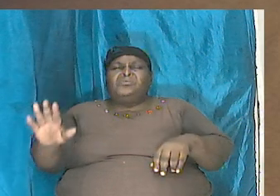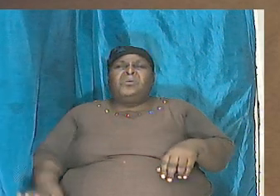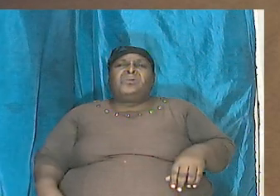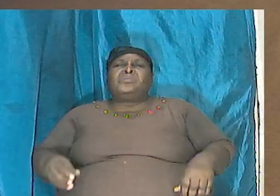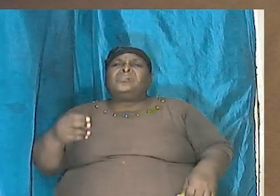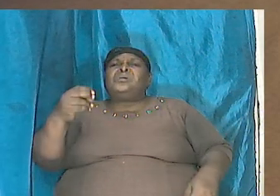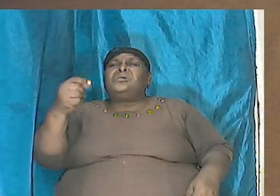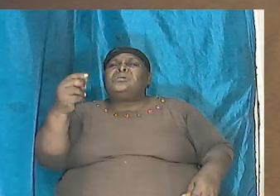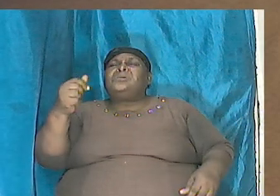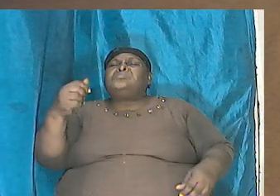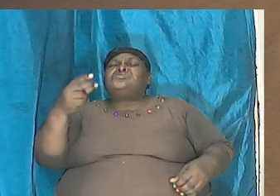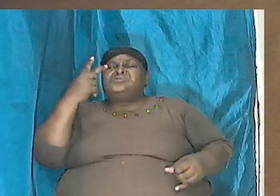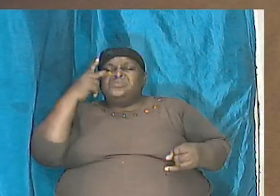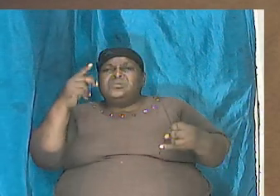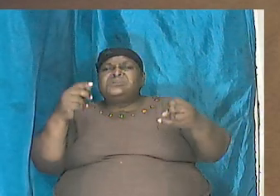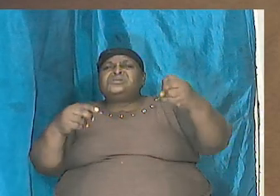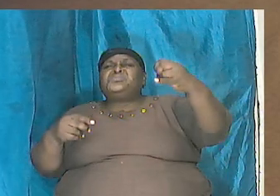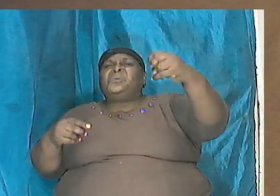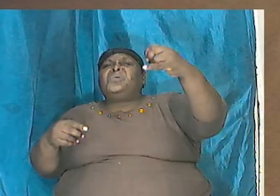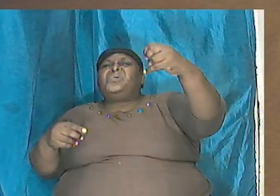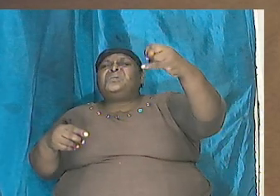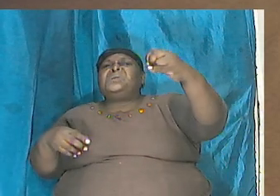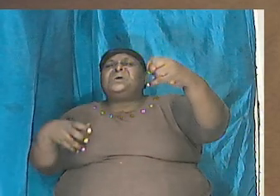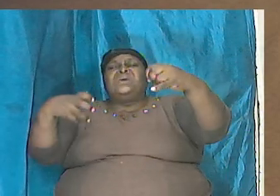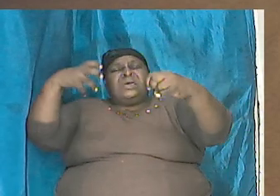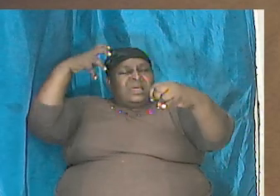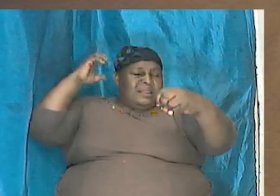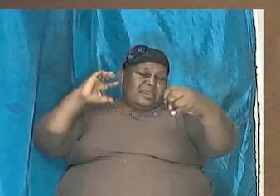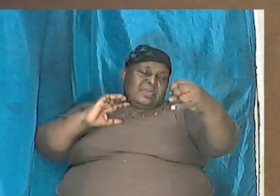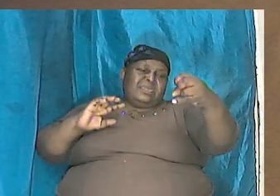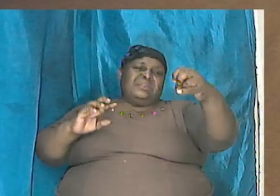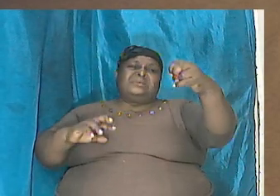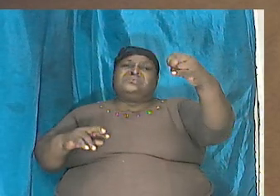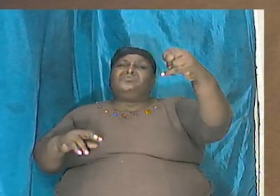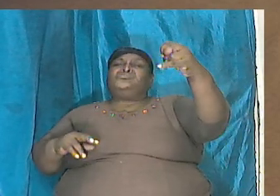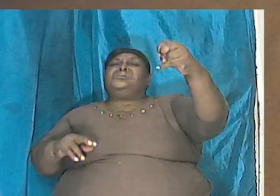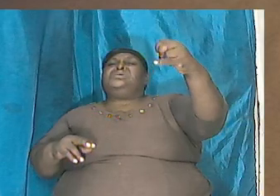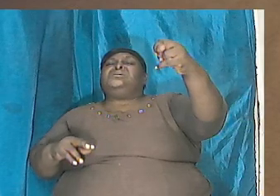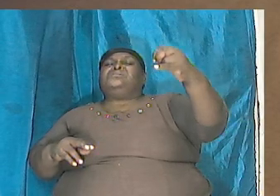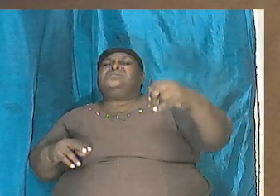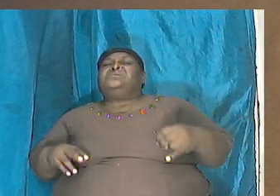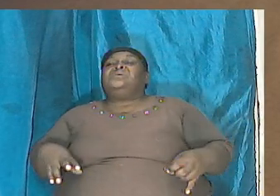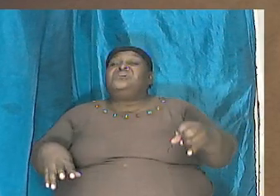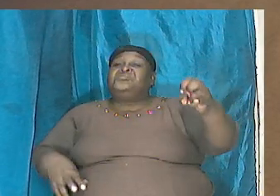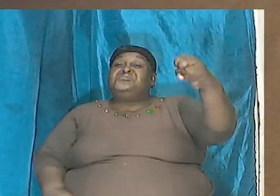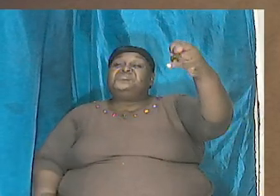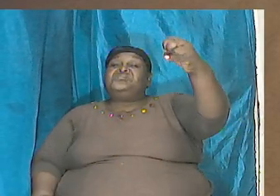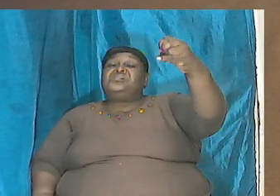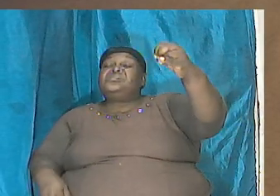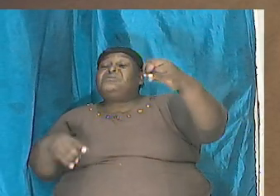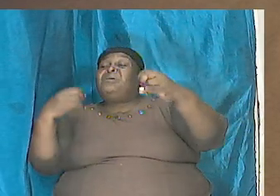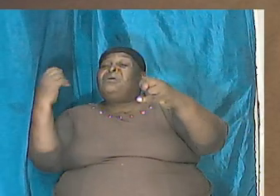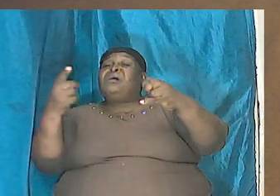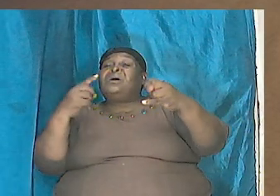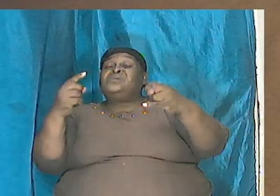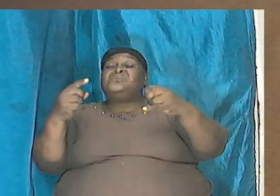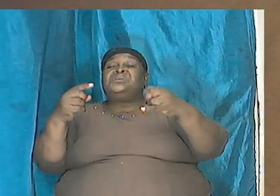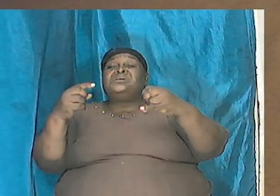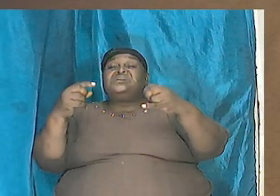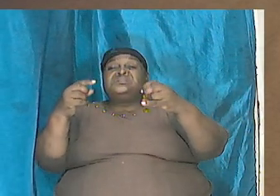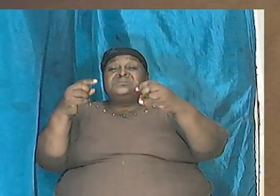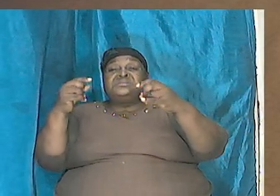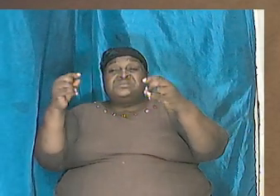look at a lion look at his tail the tail is always very small